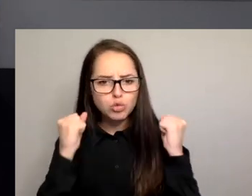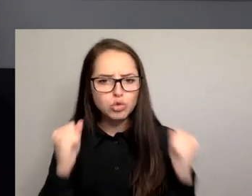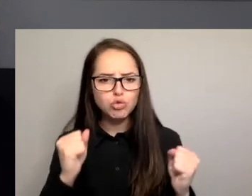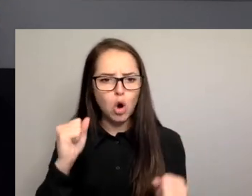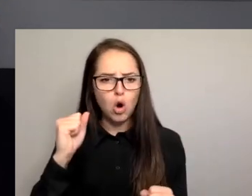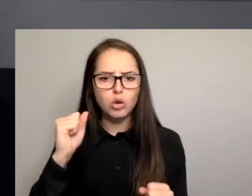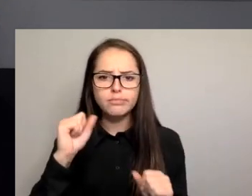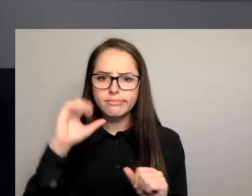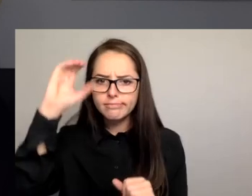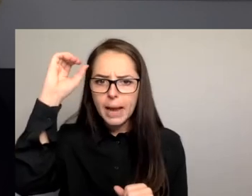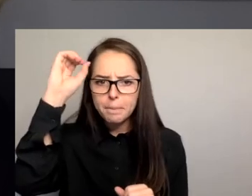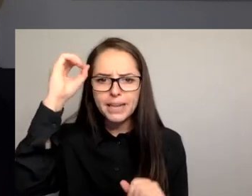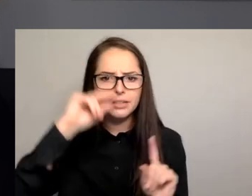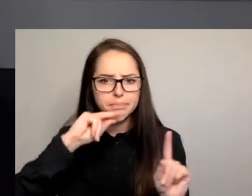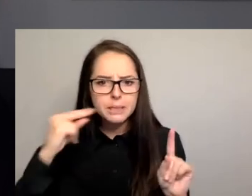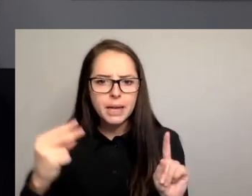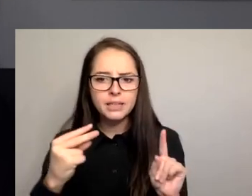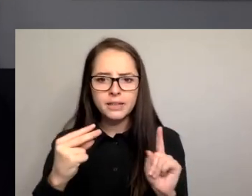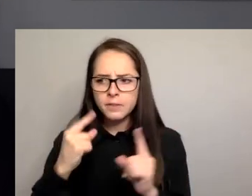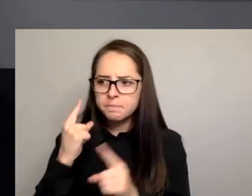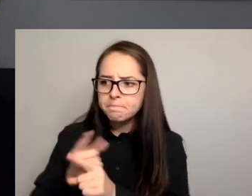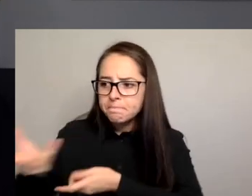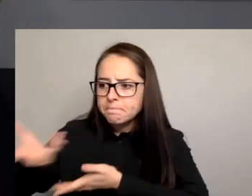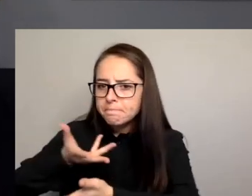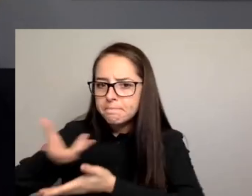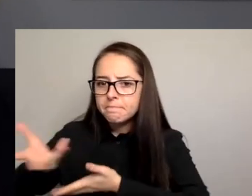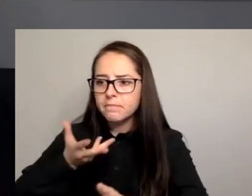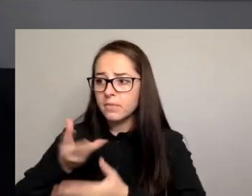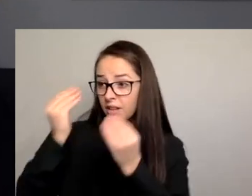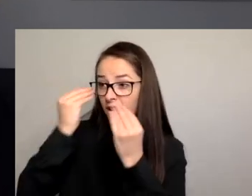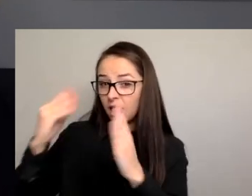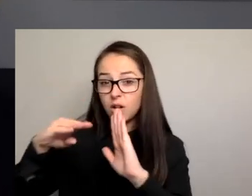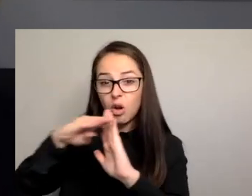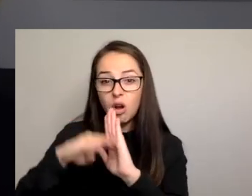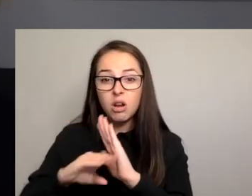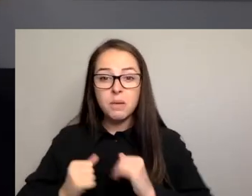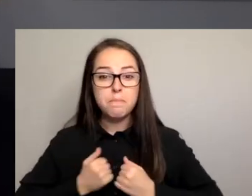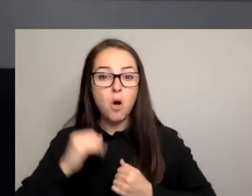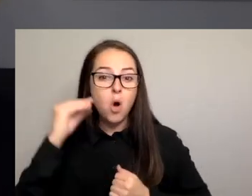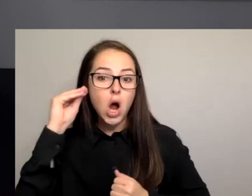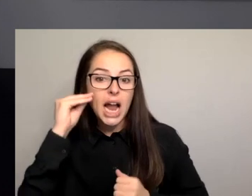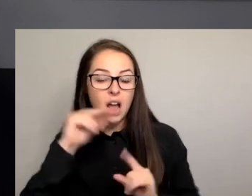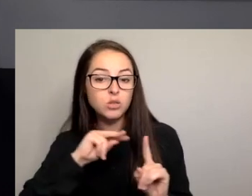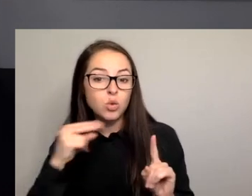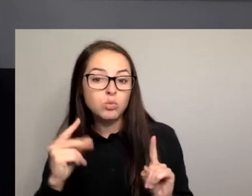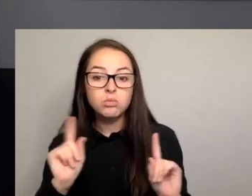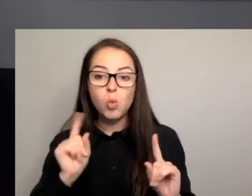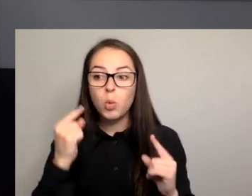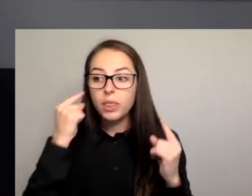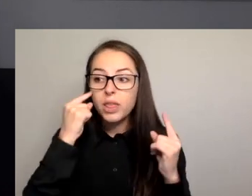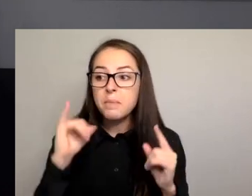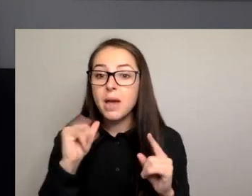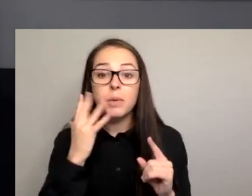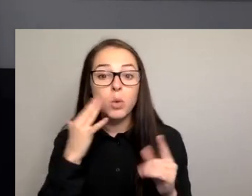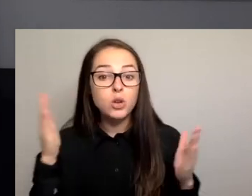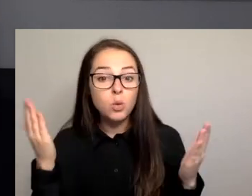this problem. Outline your council's position on this issue in speeches when you're perhaps welcoming new